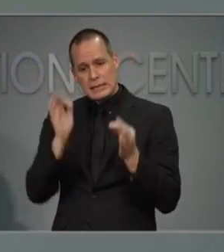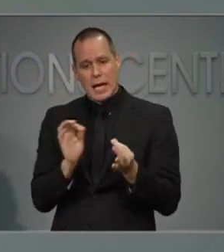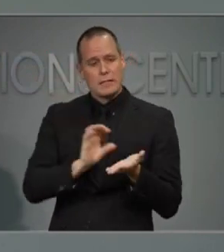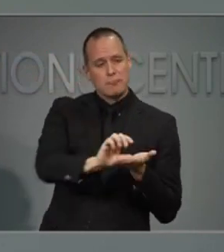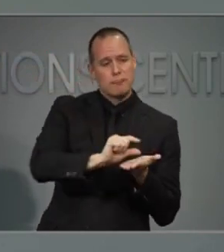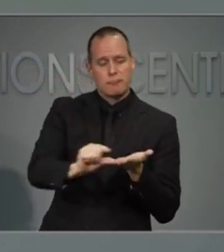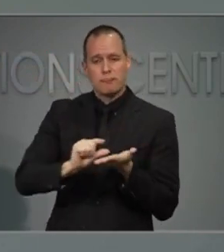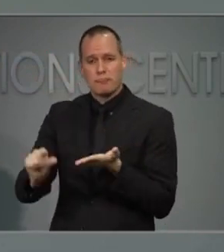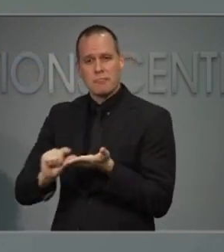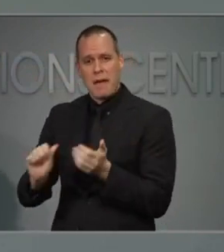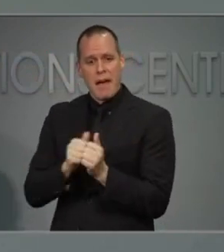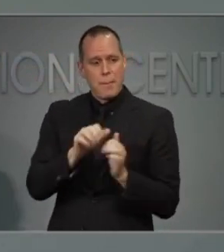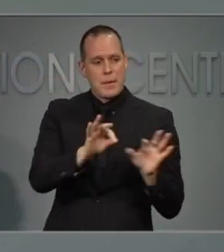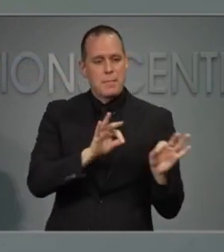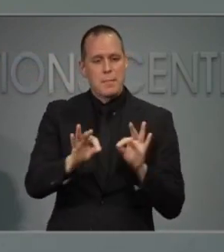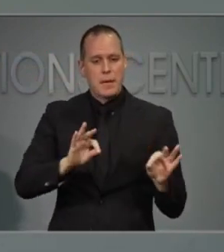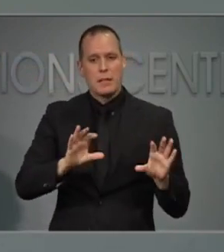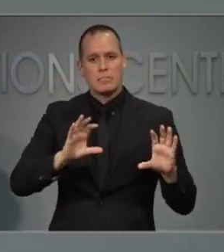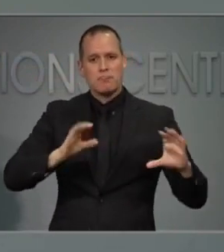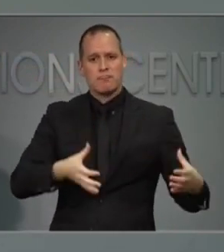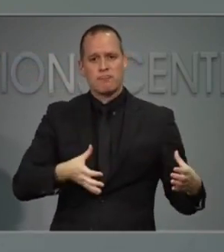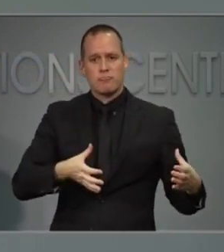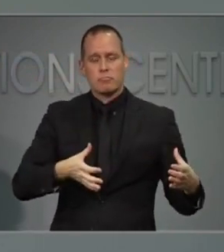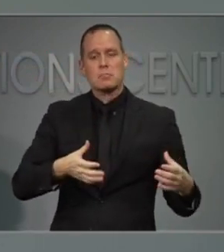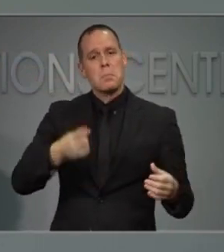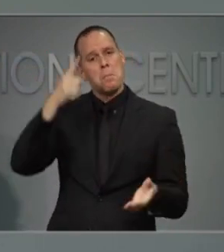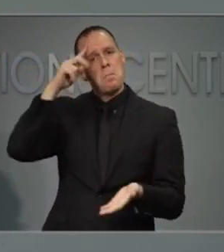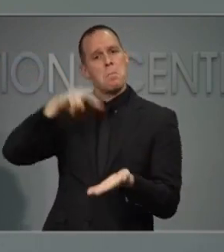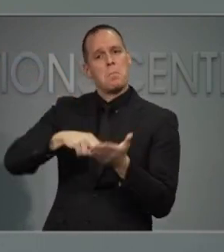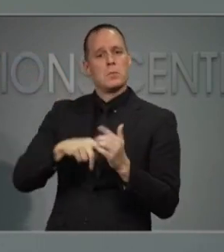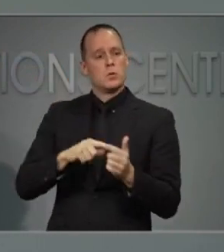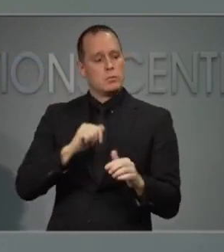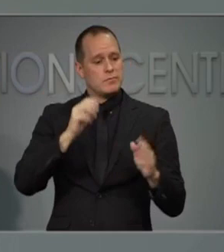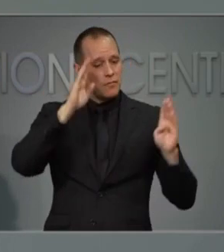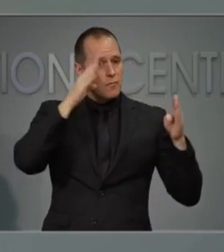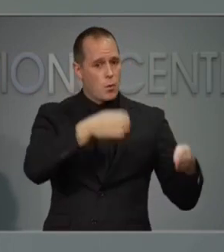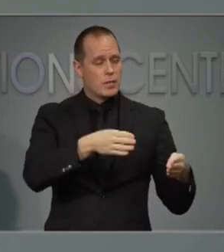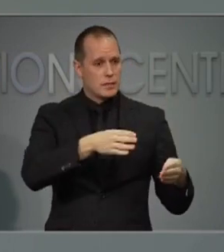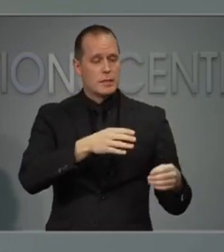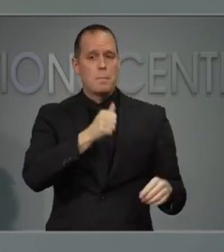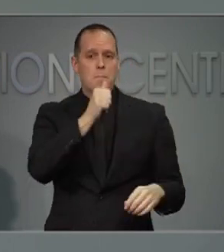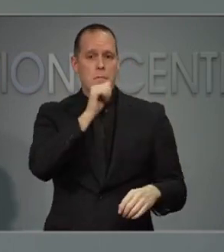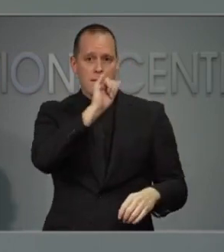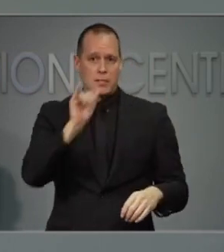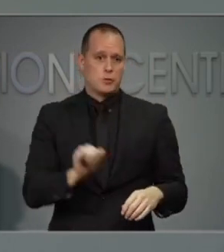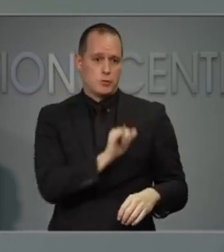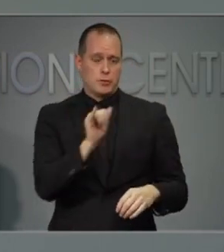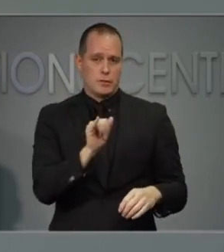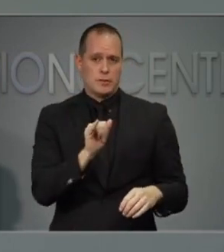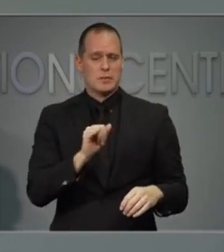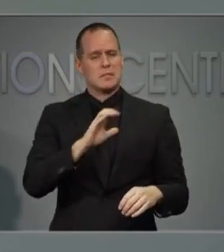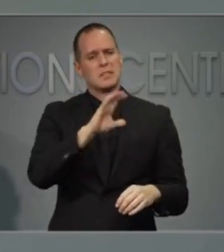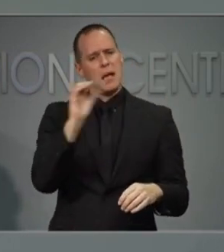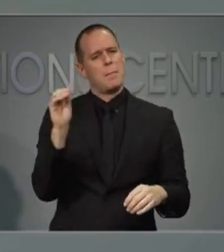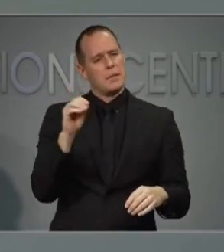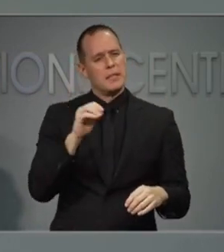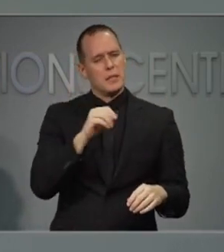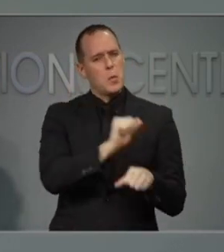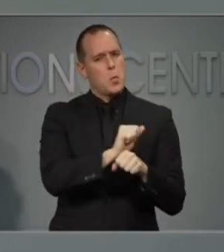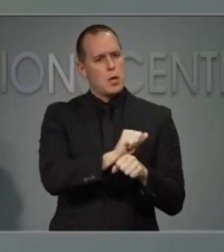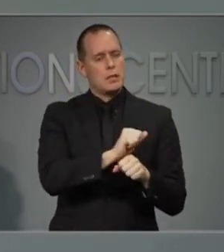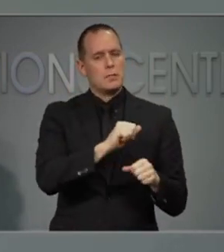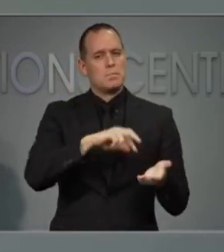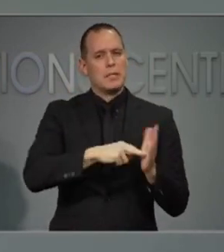had every patient a provider who is seen, if you see them with private and employer-based insurance, would count